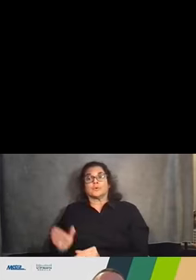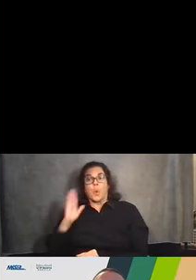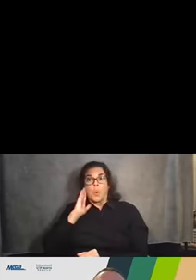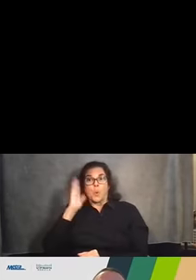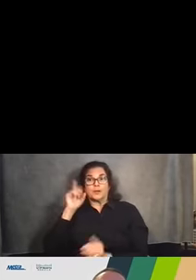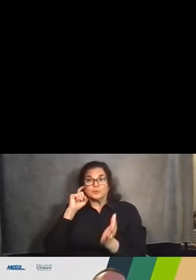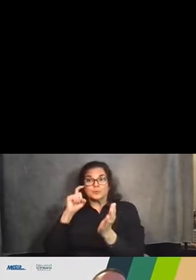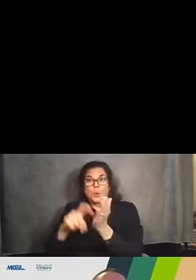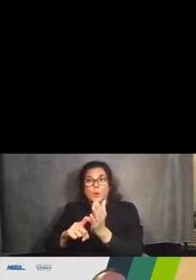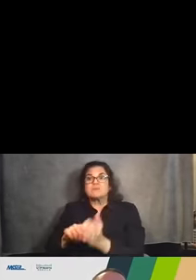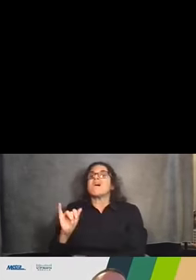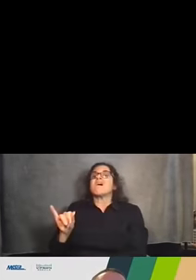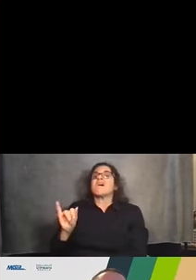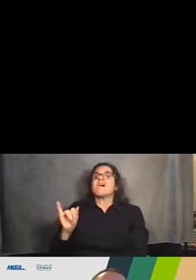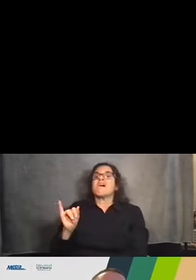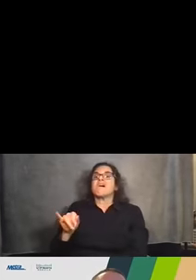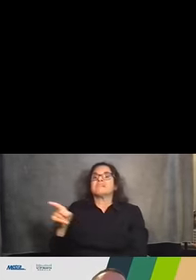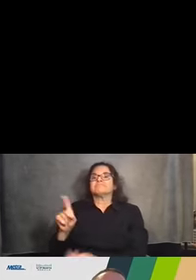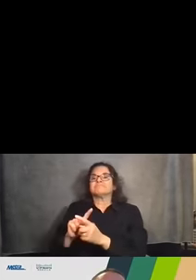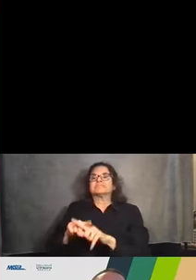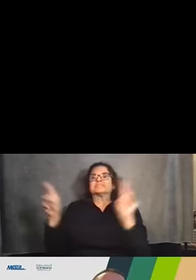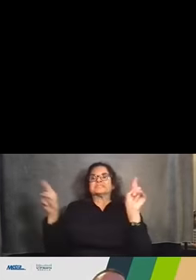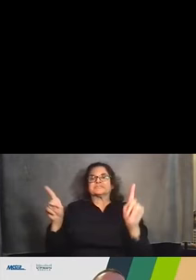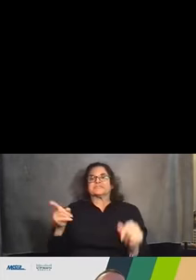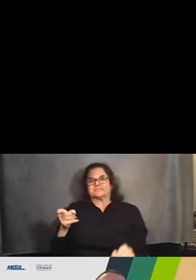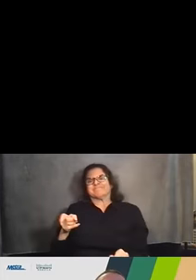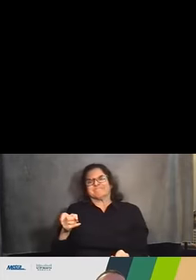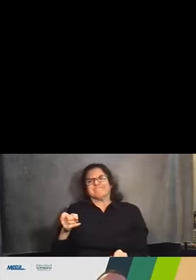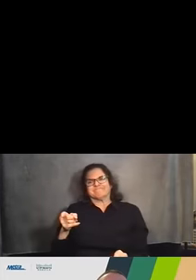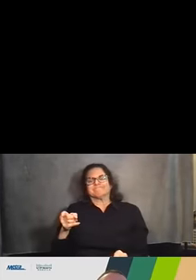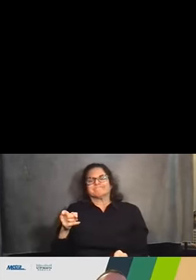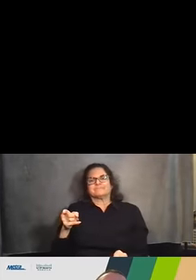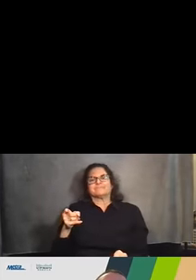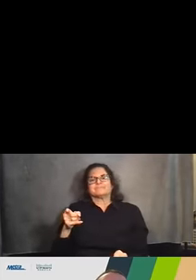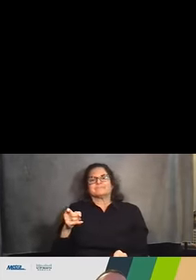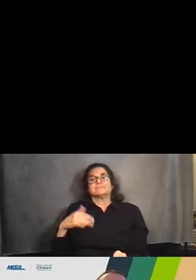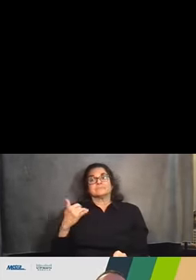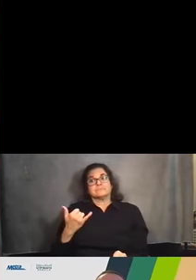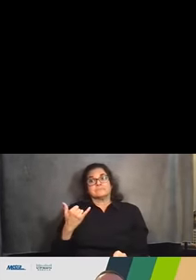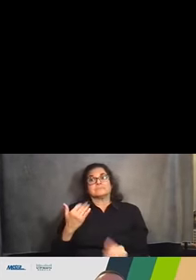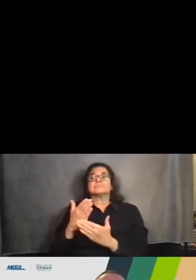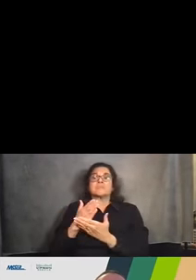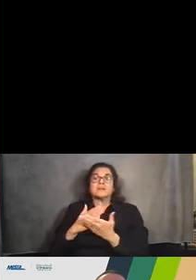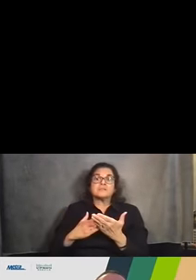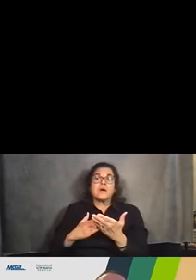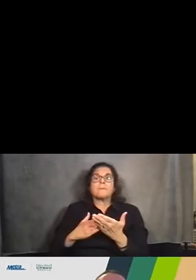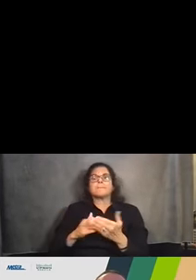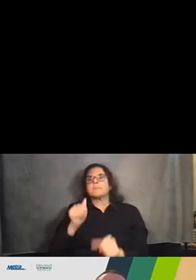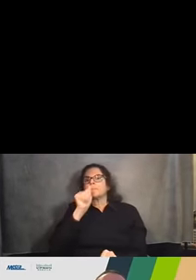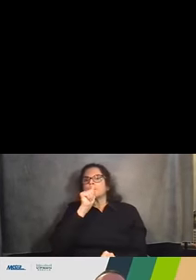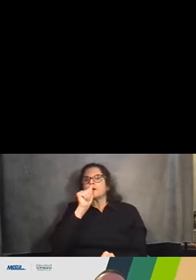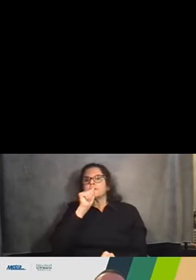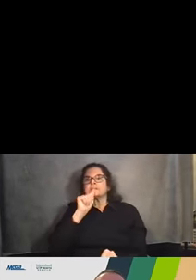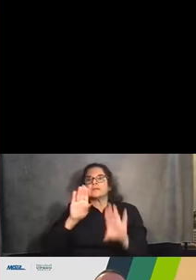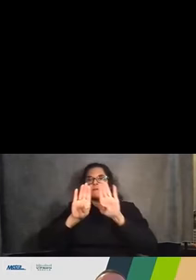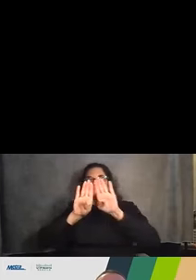currently use the railroad property along this corridor. So currently some elements such as privacy fences are located